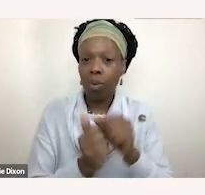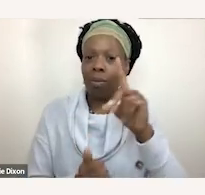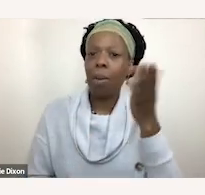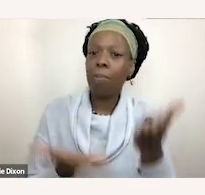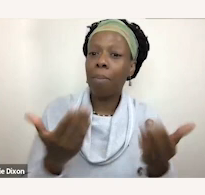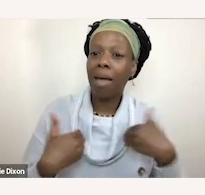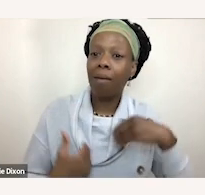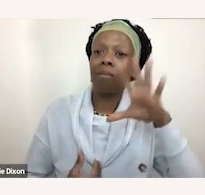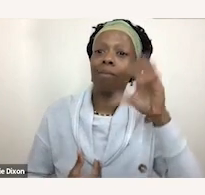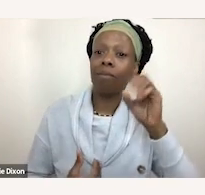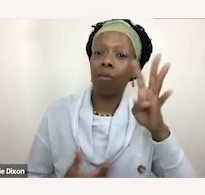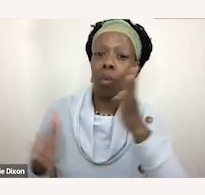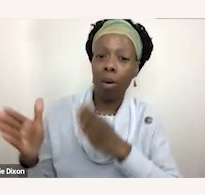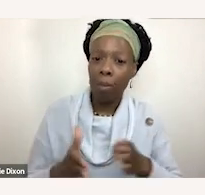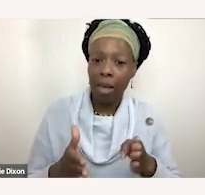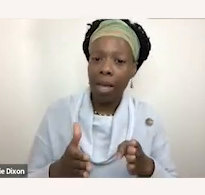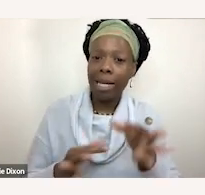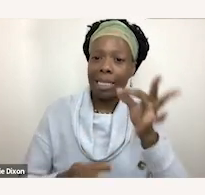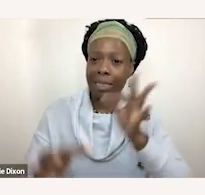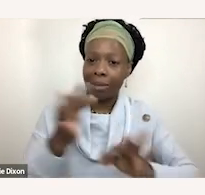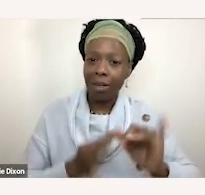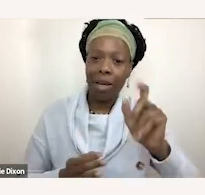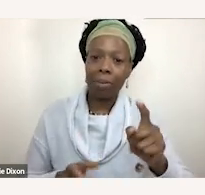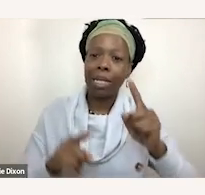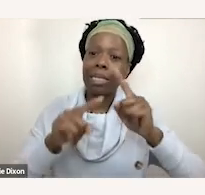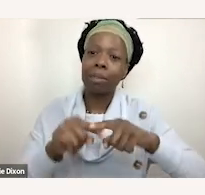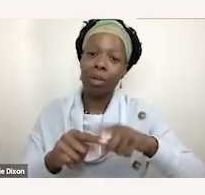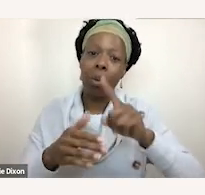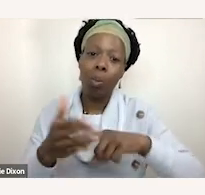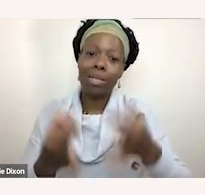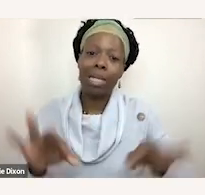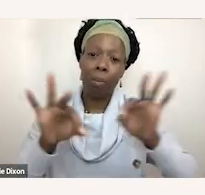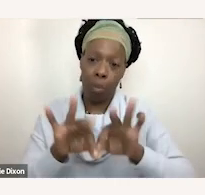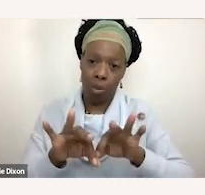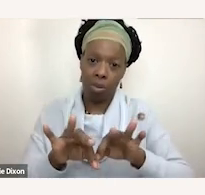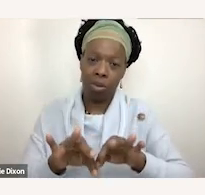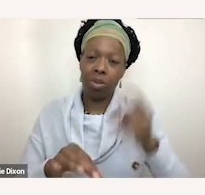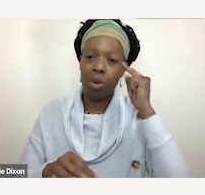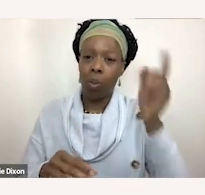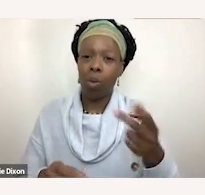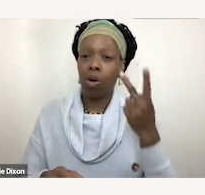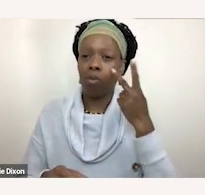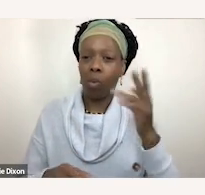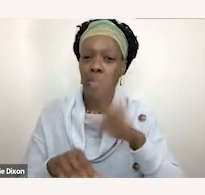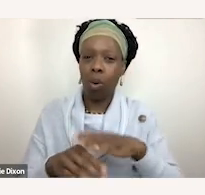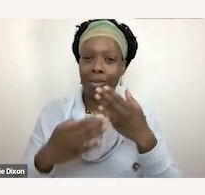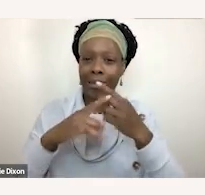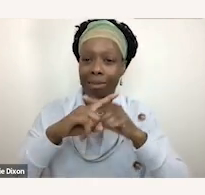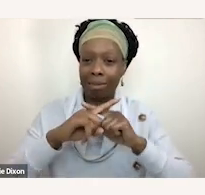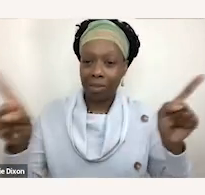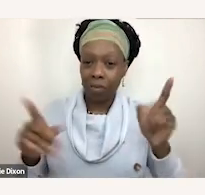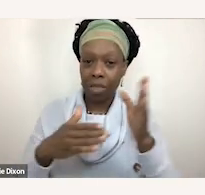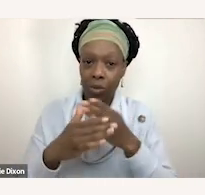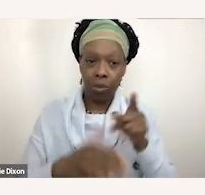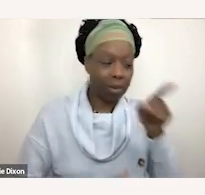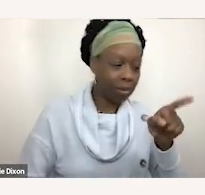what's appropriate for them and so I think we're going to now talk about well what are the major differences between uh IEP and a 504 and